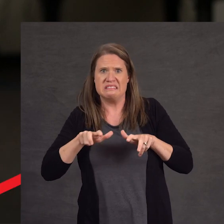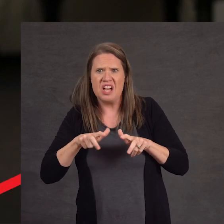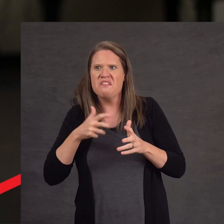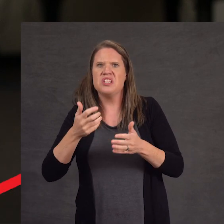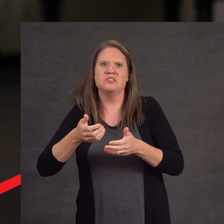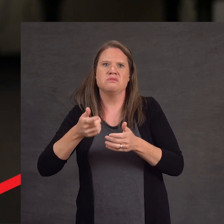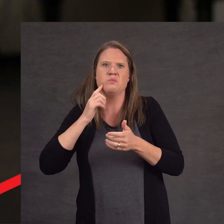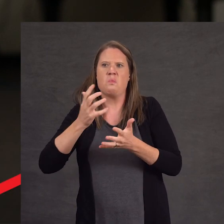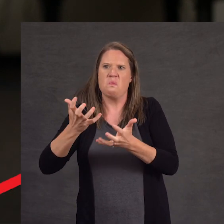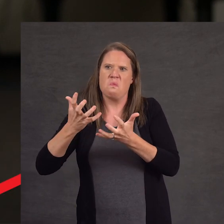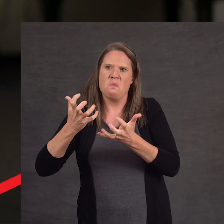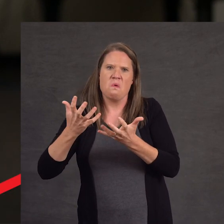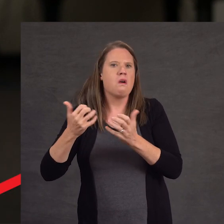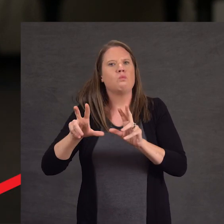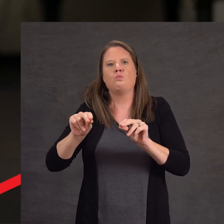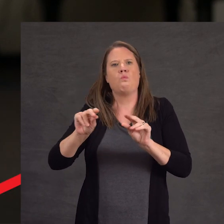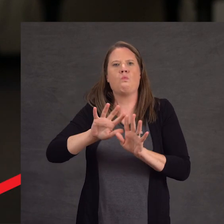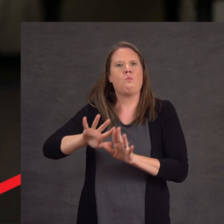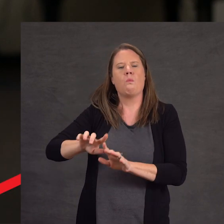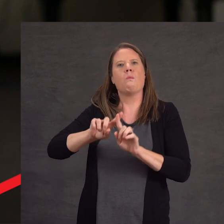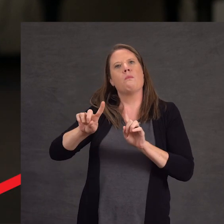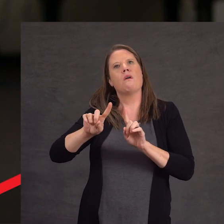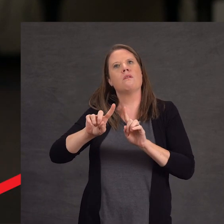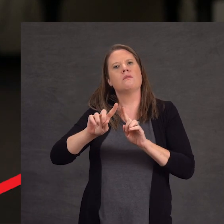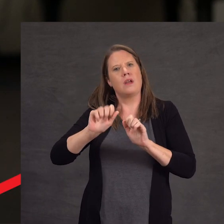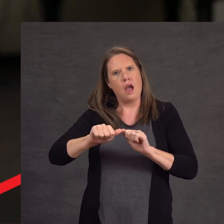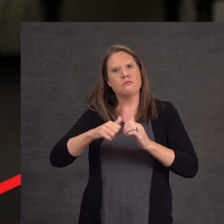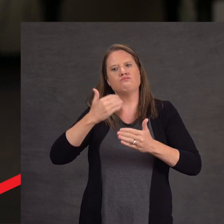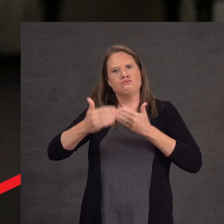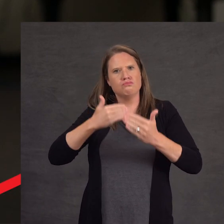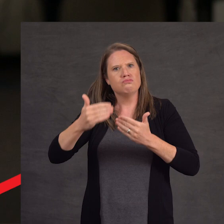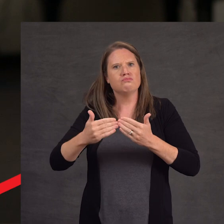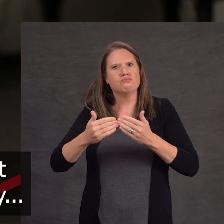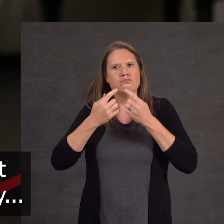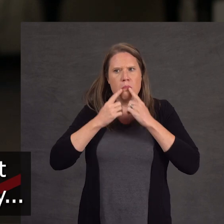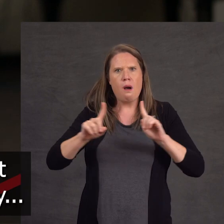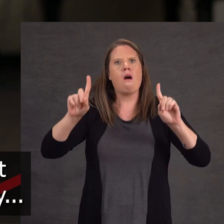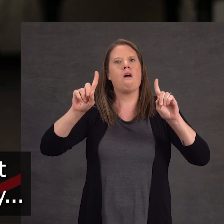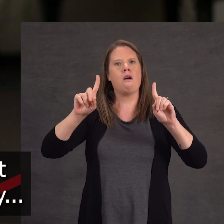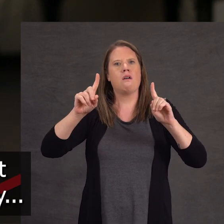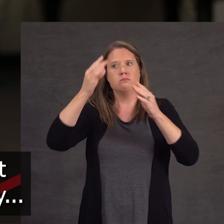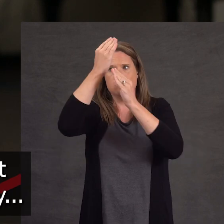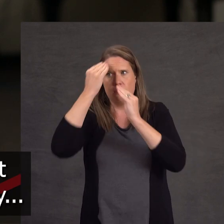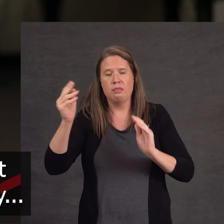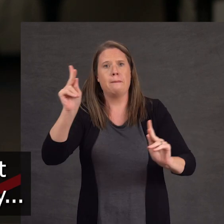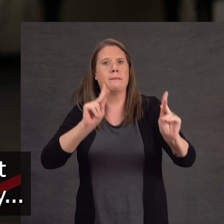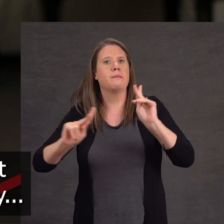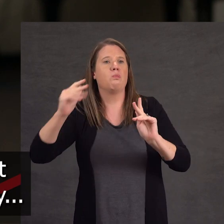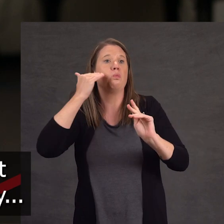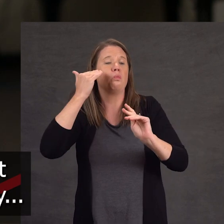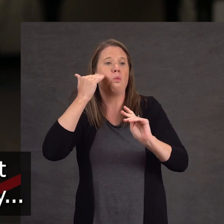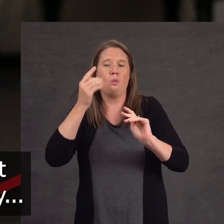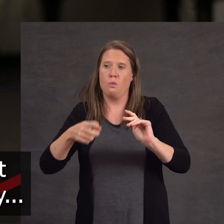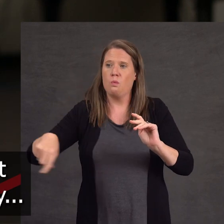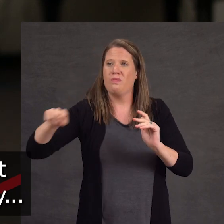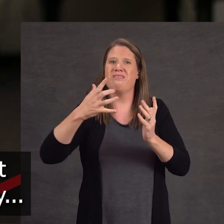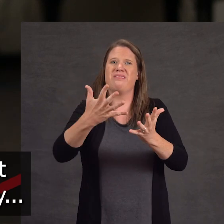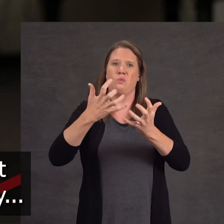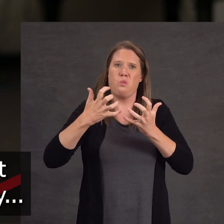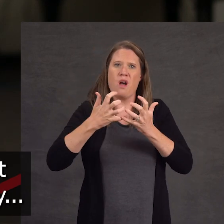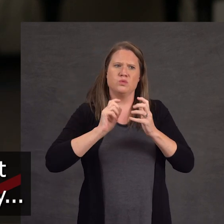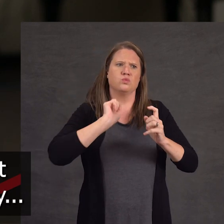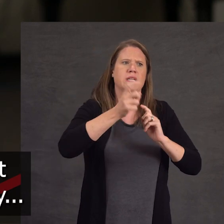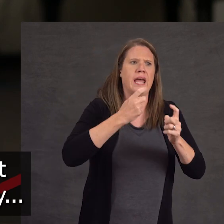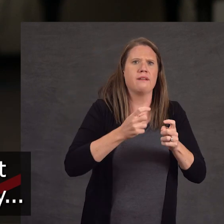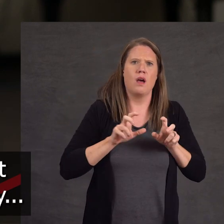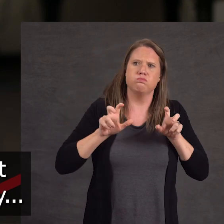selfish way but in a way that will carry them forward and let people know that they want to